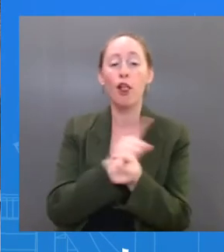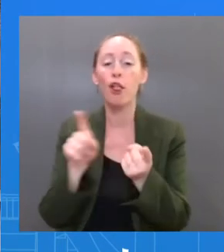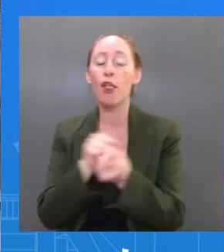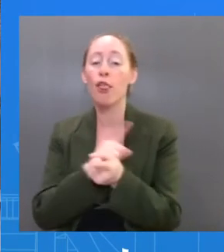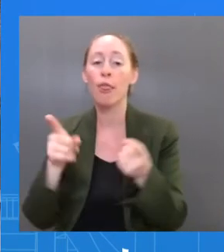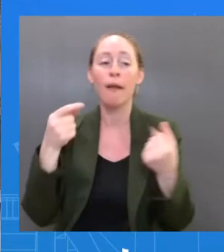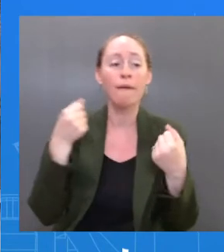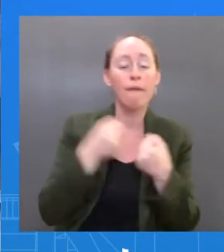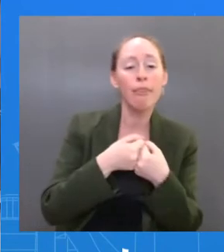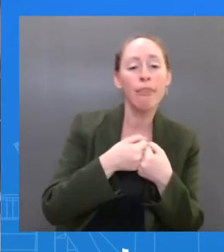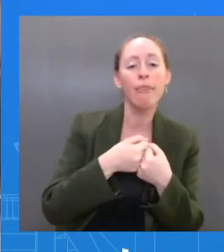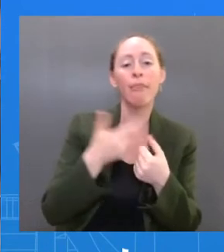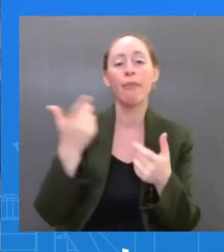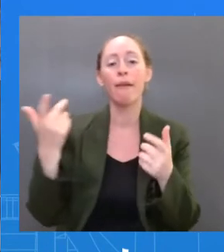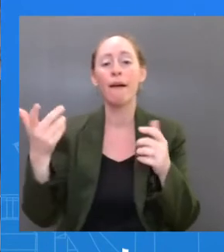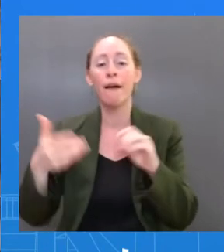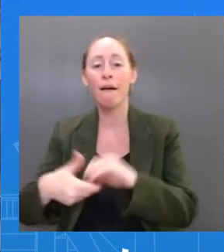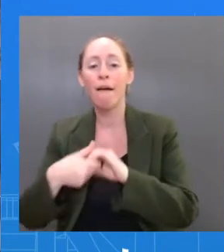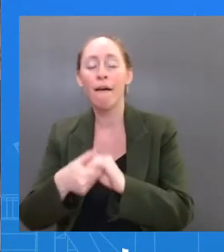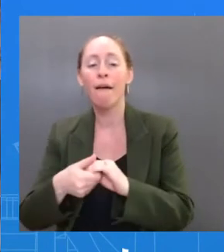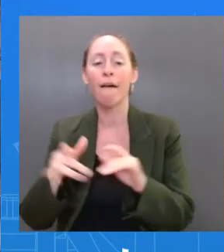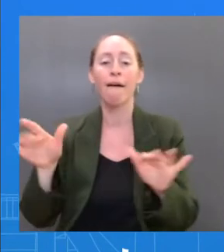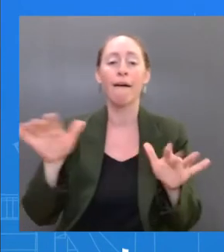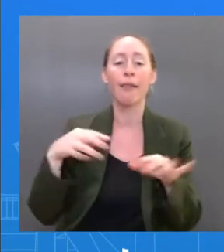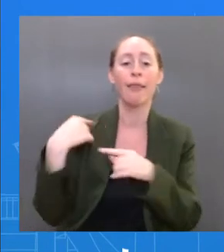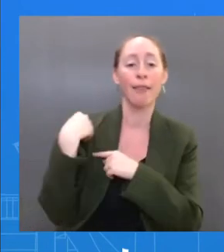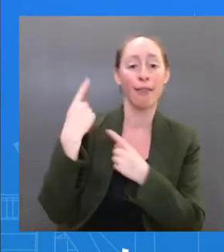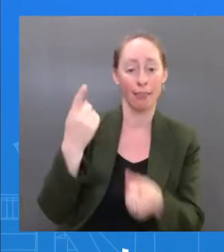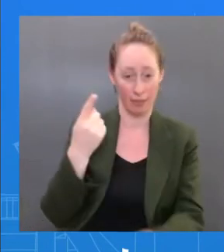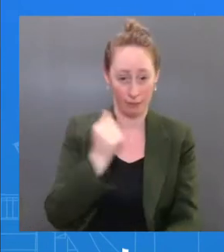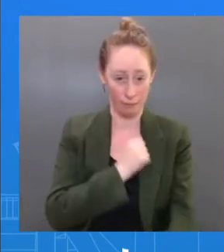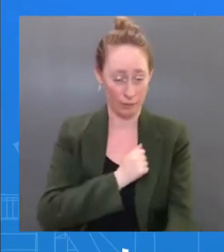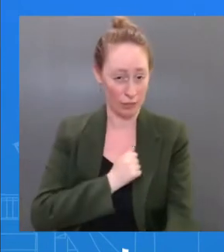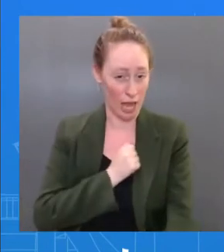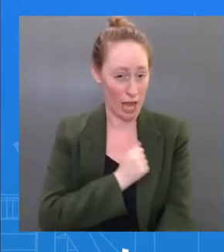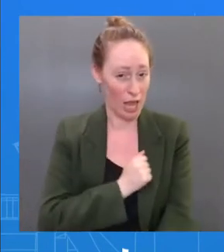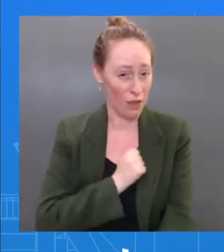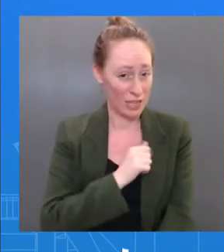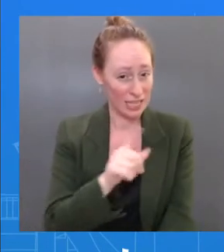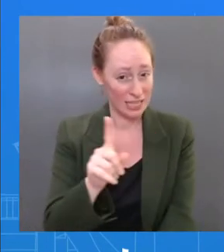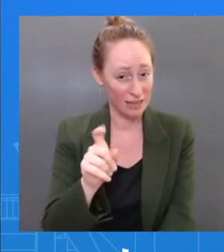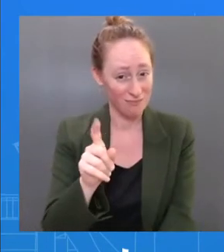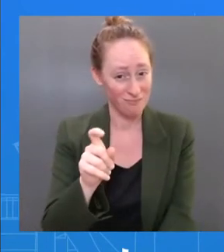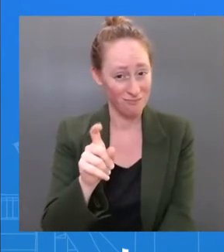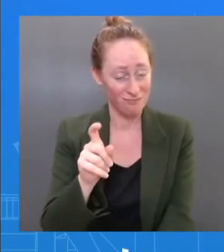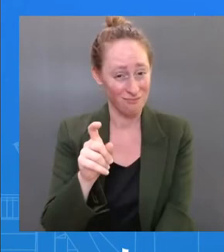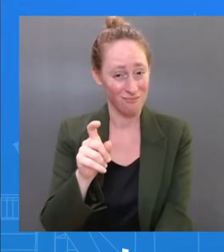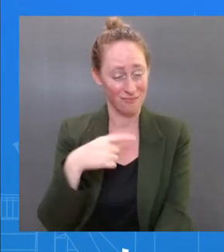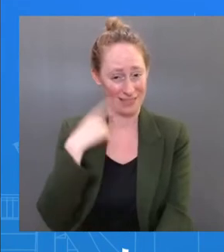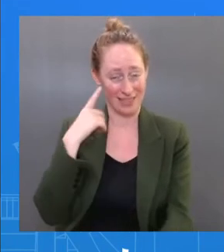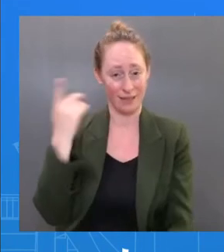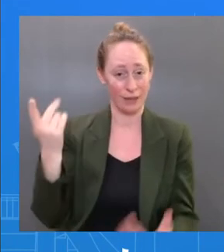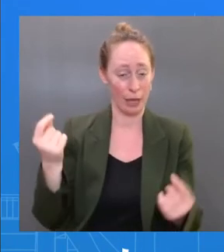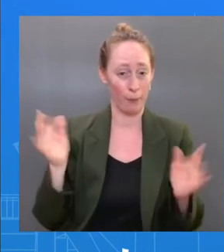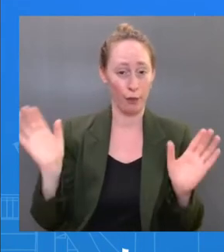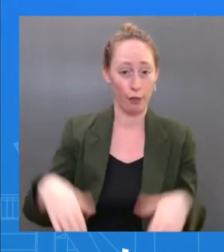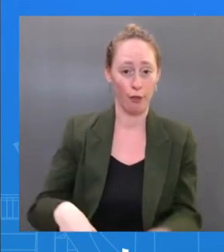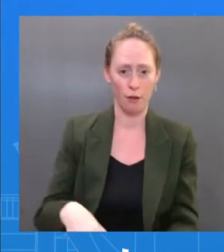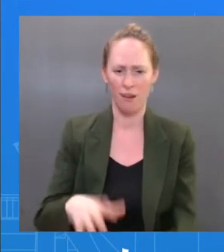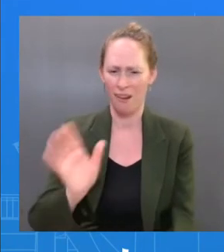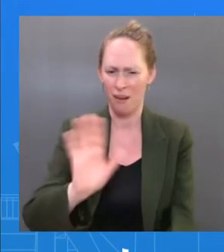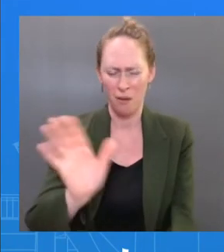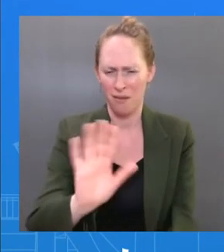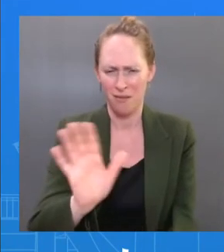In retrospect, was he too casual? Mr. No. I mean, look — The Not at all. Mr. When I look at this is I've said this before from this